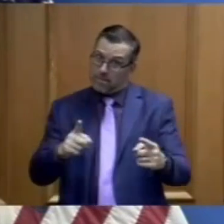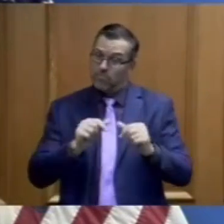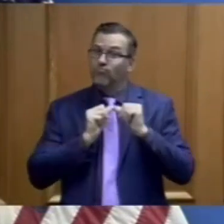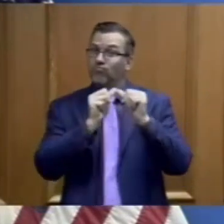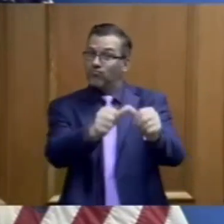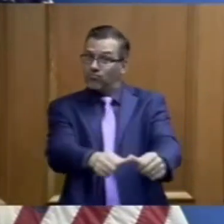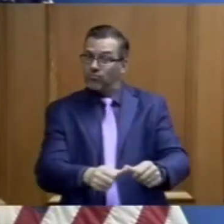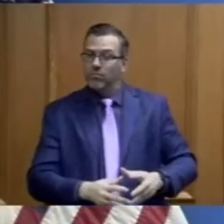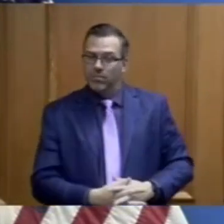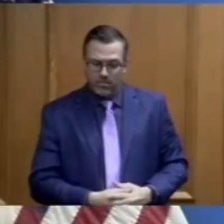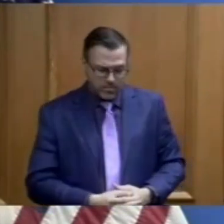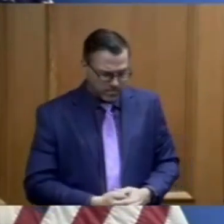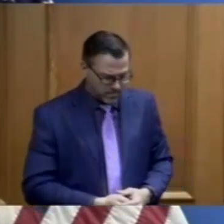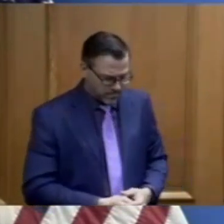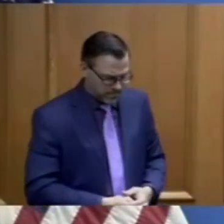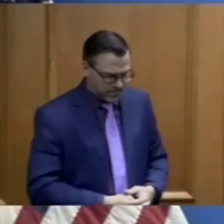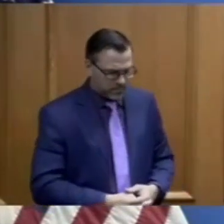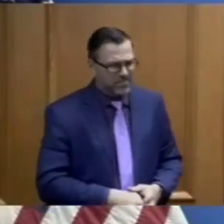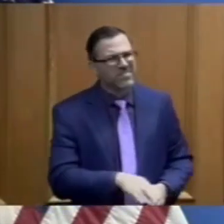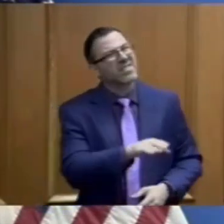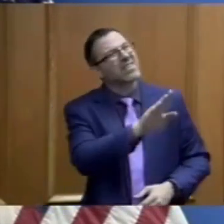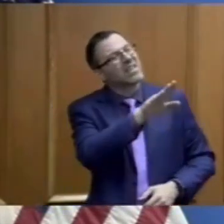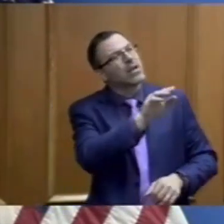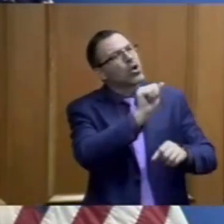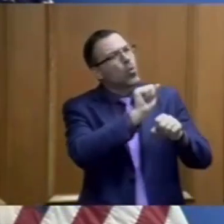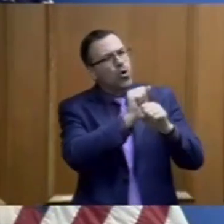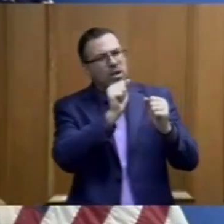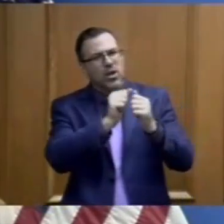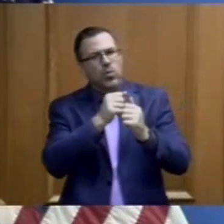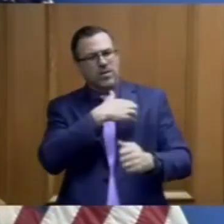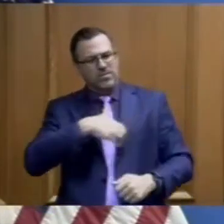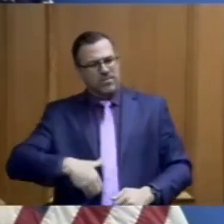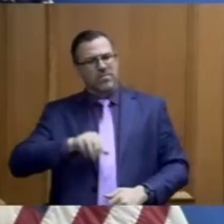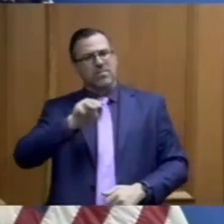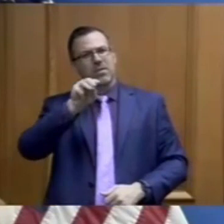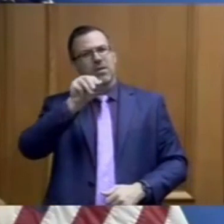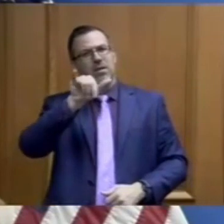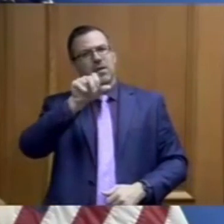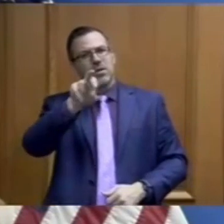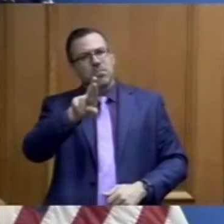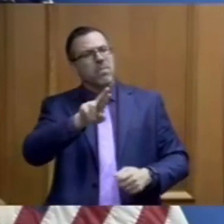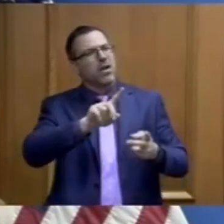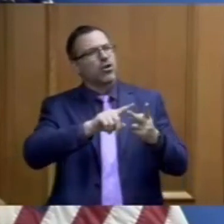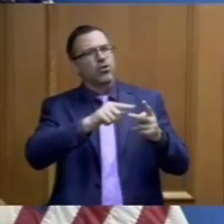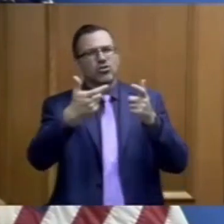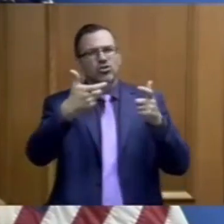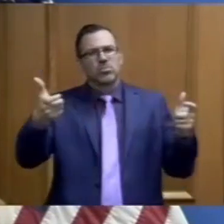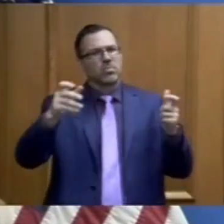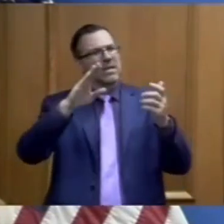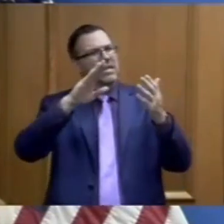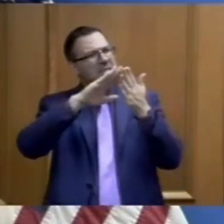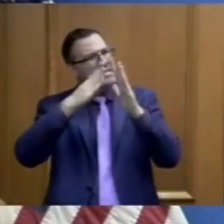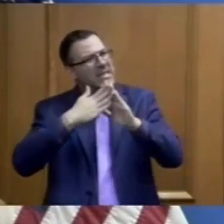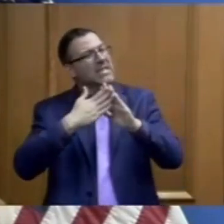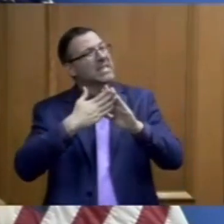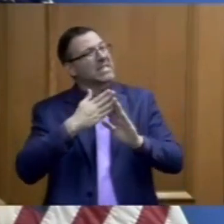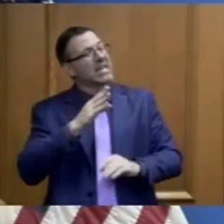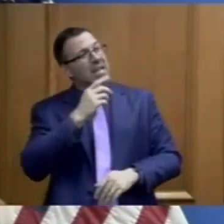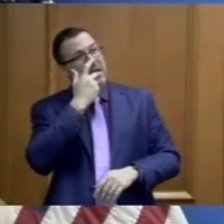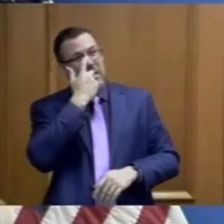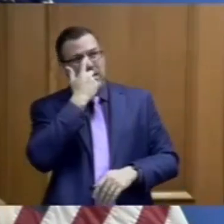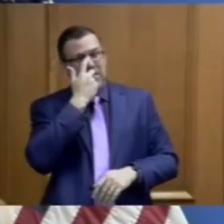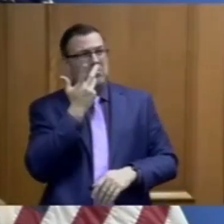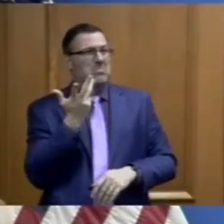As for working with the mayors and leaders in the state's largest areas, is that going to be basically